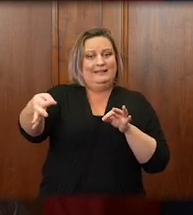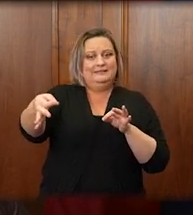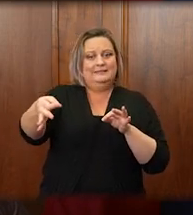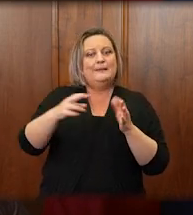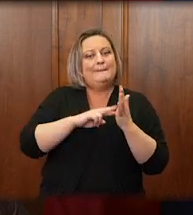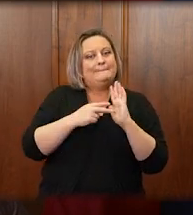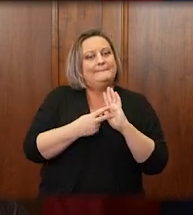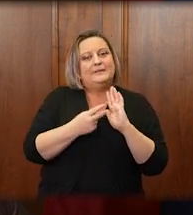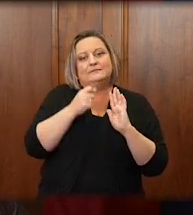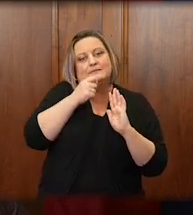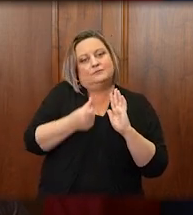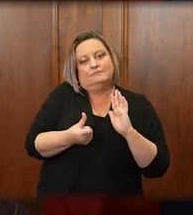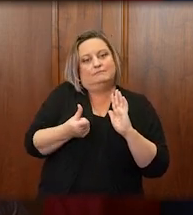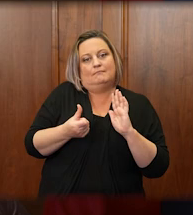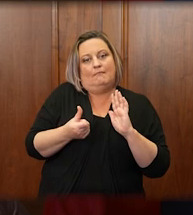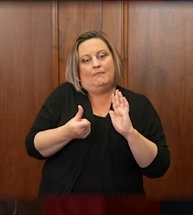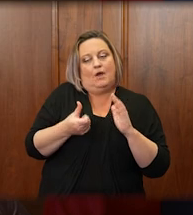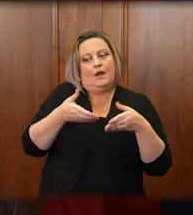denied.